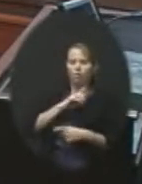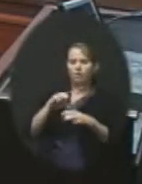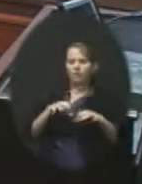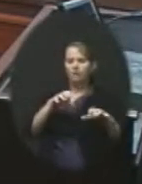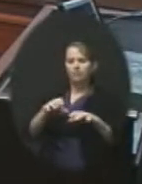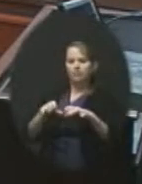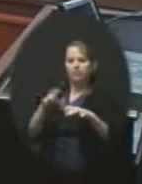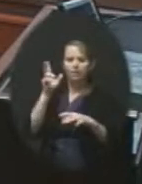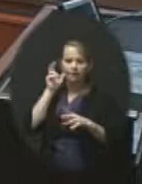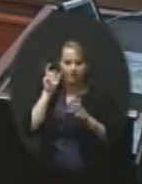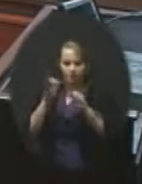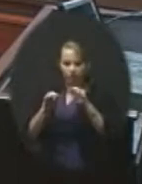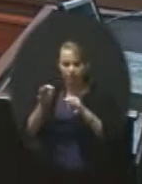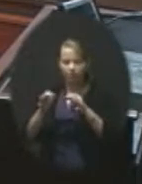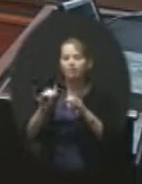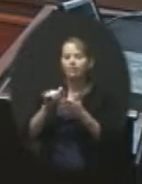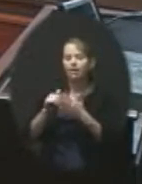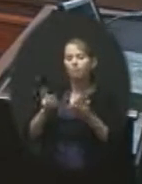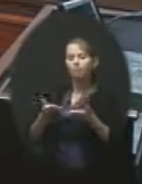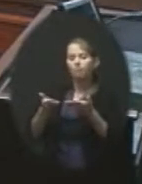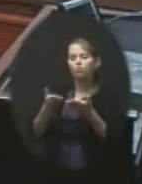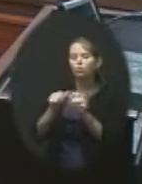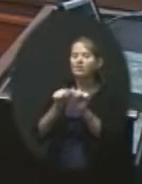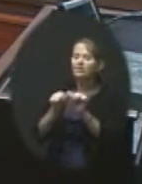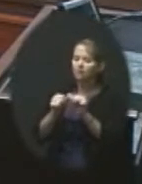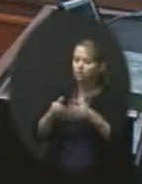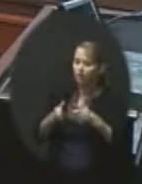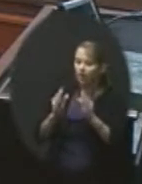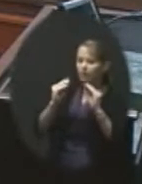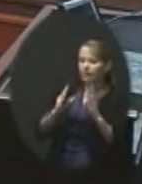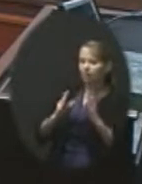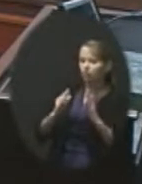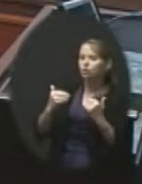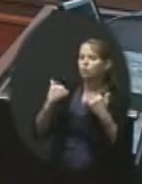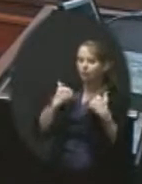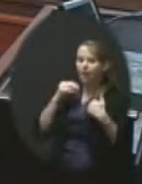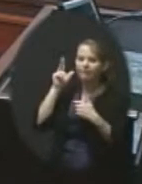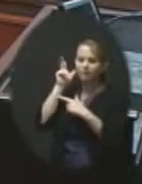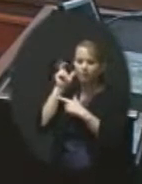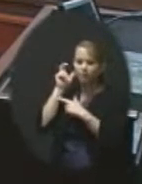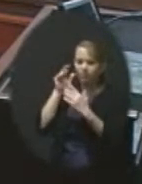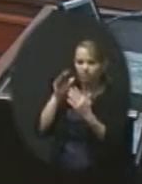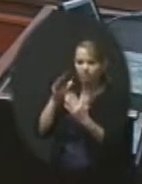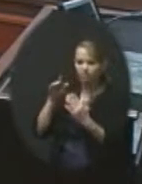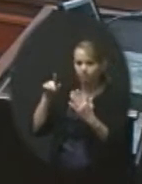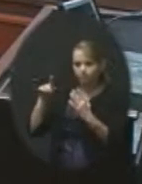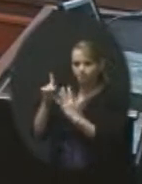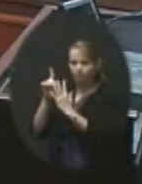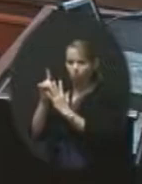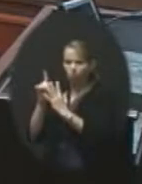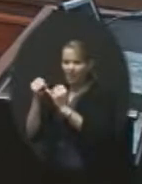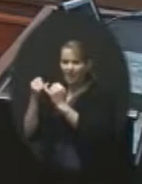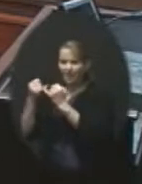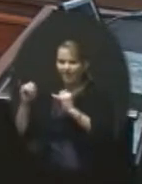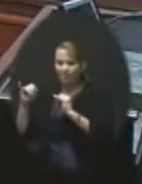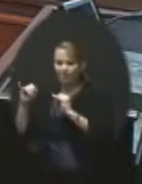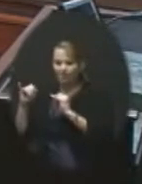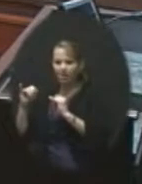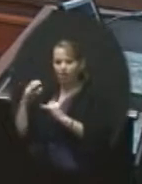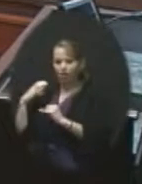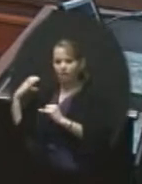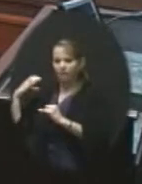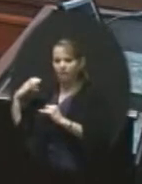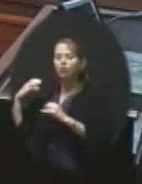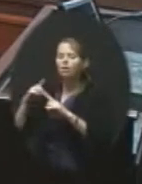proposal would continue to allow the teacher to having a hearing before an independent officer, but it would change the standard of